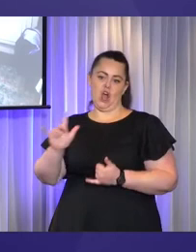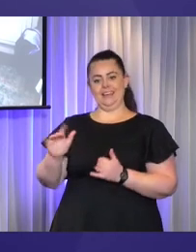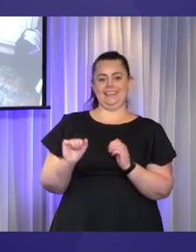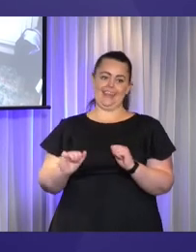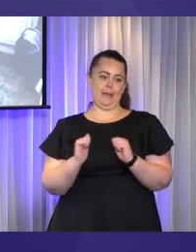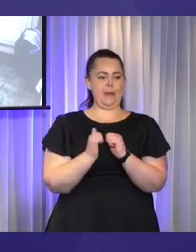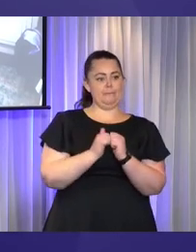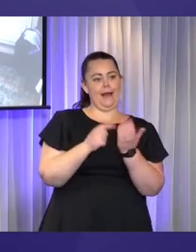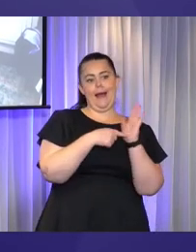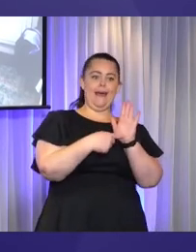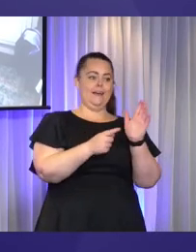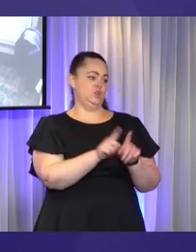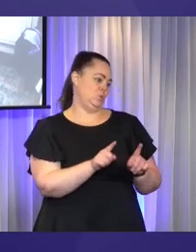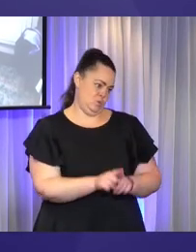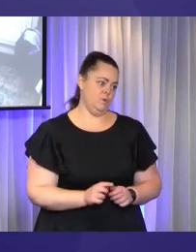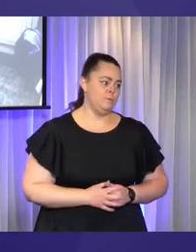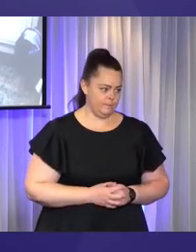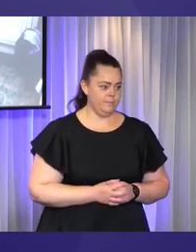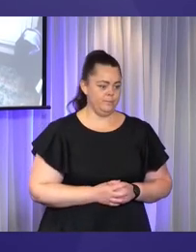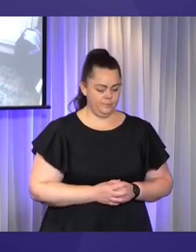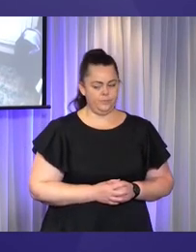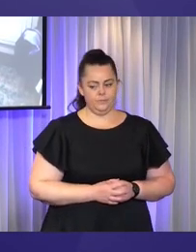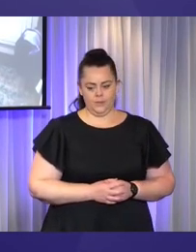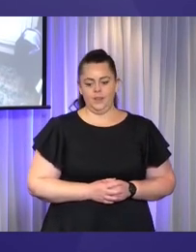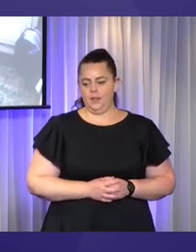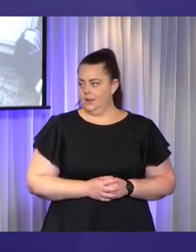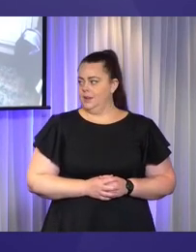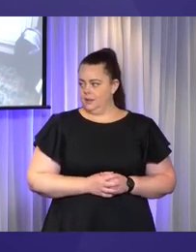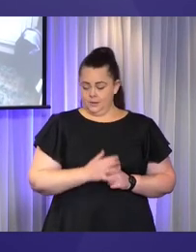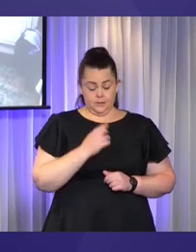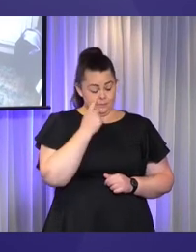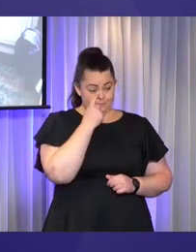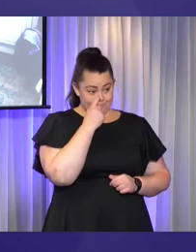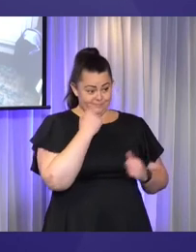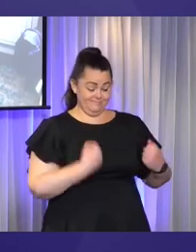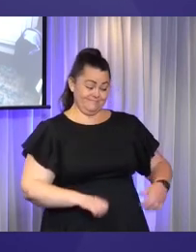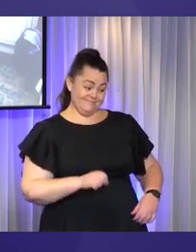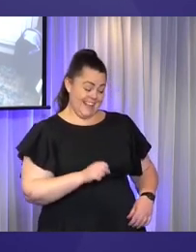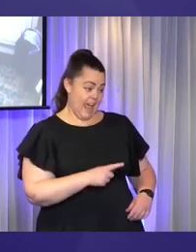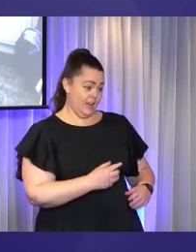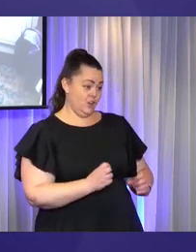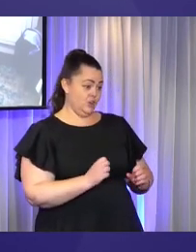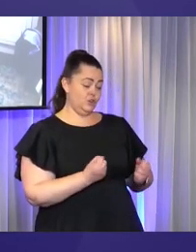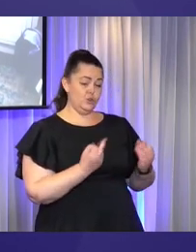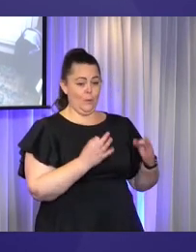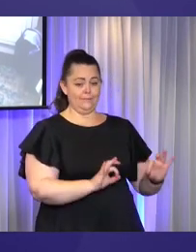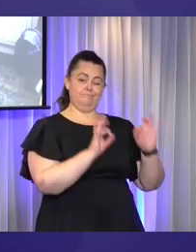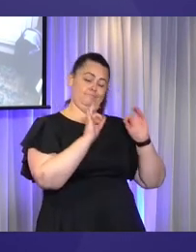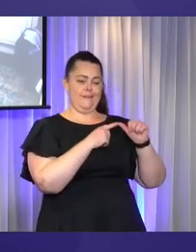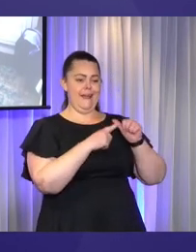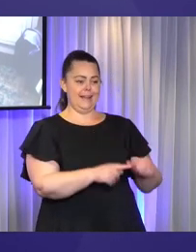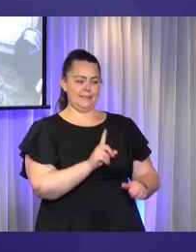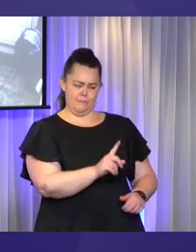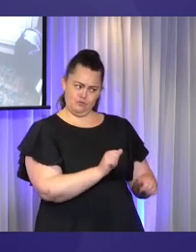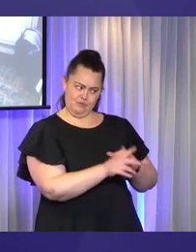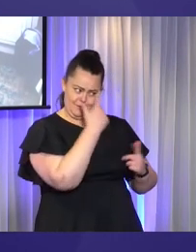Thank you, Kerry. And I think whilst you might not have a magic bullet, you've certainly got some really great ideas in terms of the area. So thank you. Grace, I